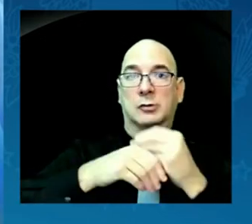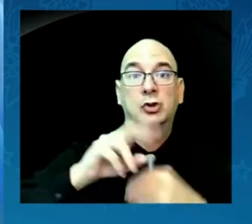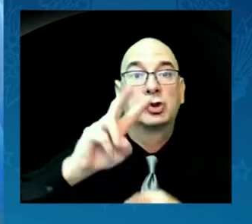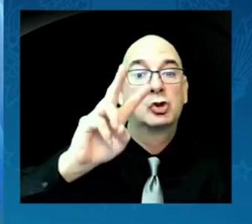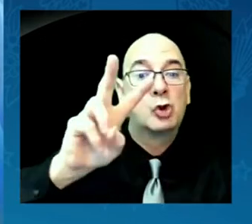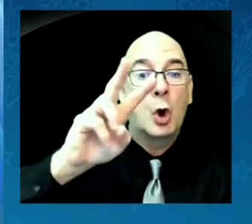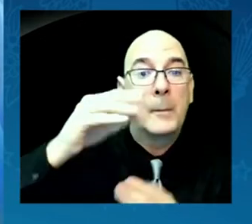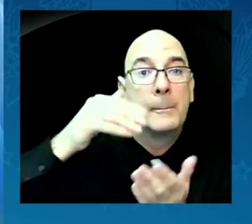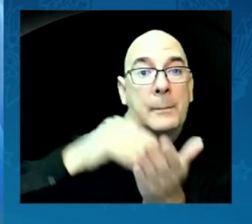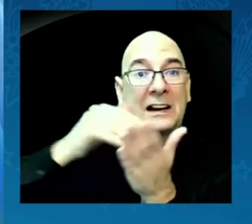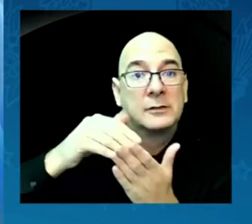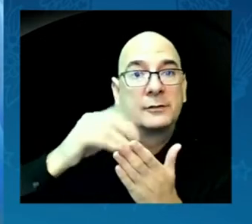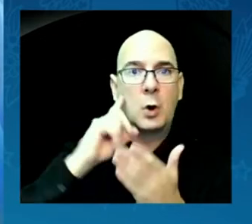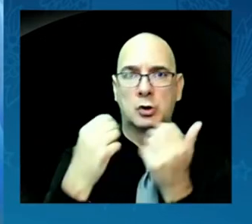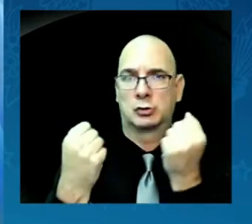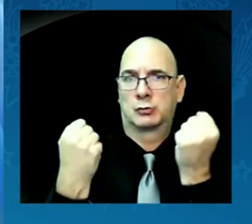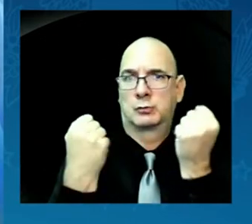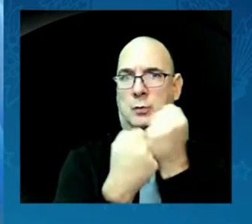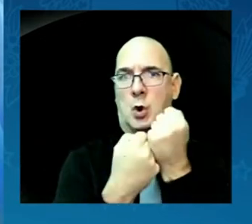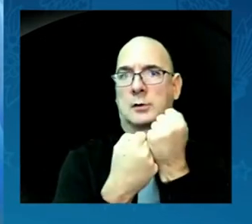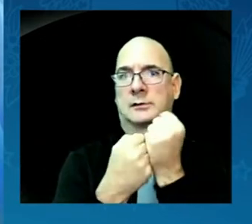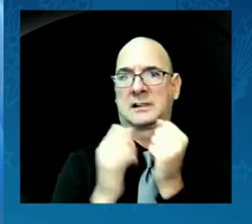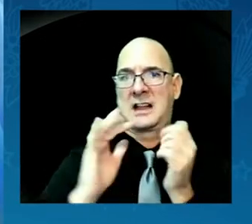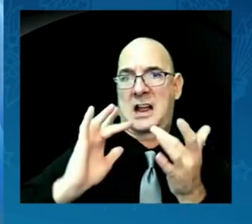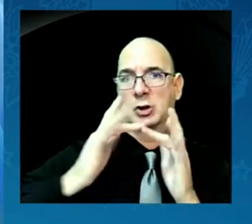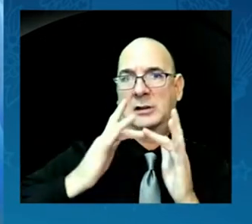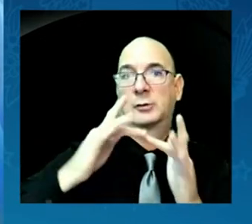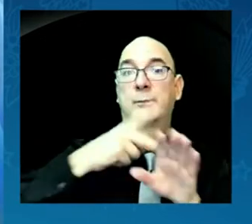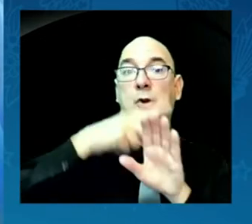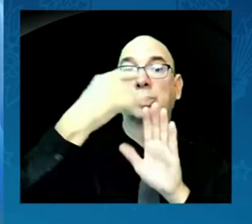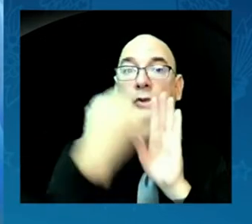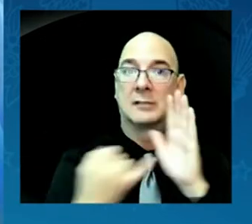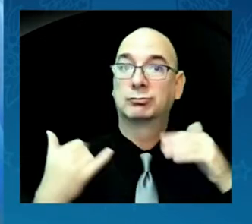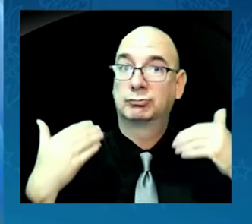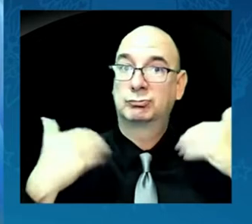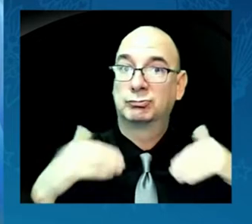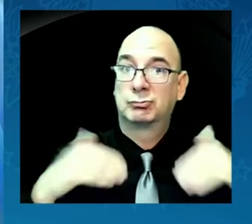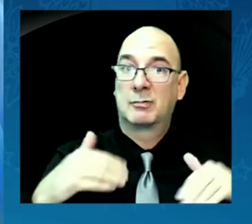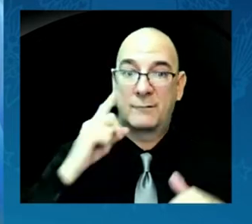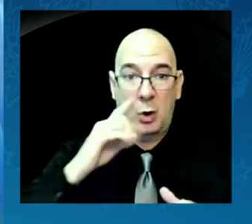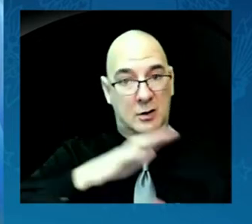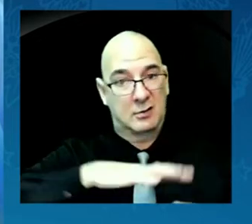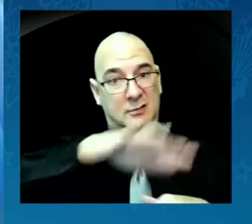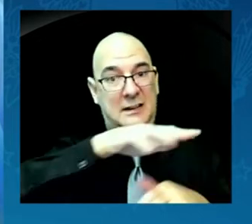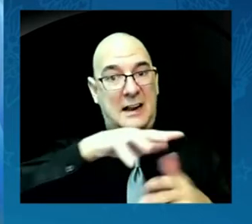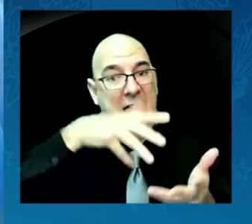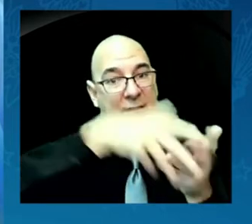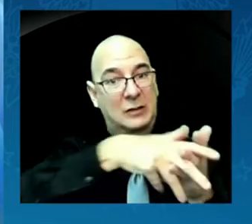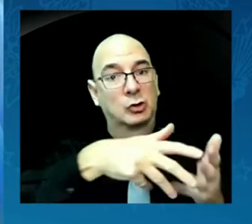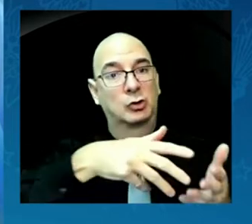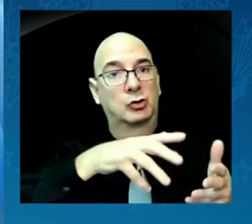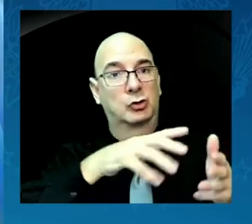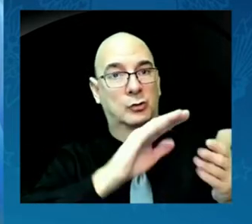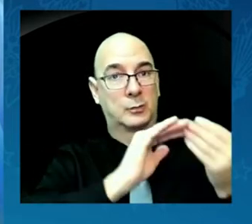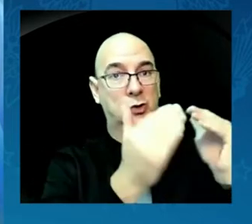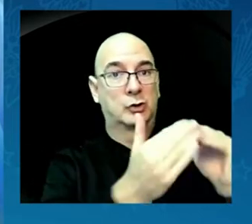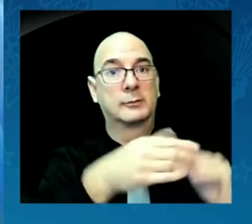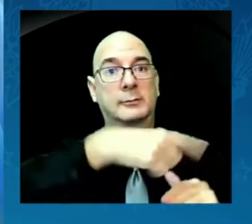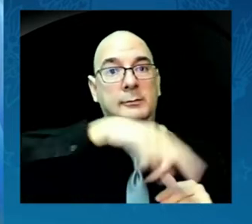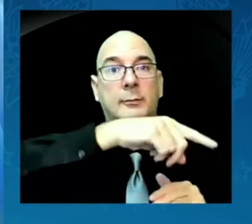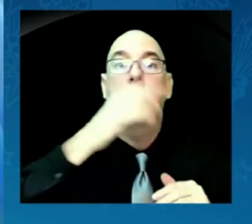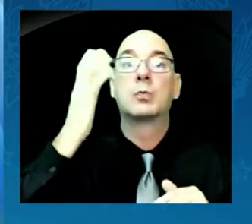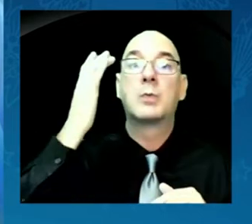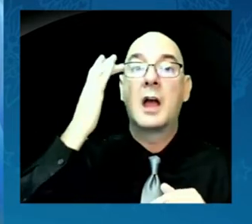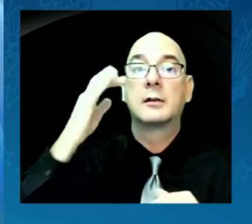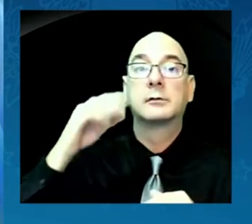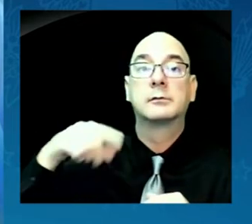communities. And here's why this investment is so important. So, Dr. Aaron Payment, the chairperson of the